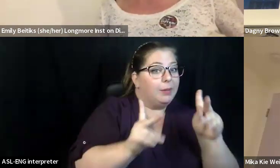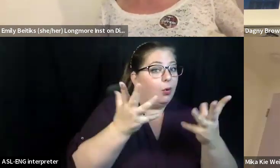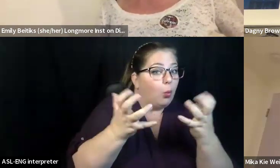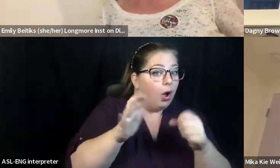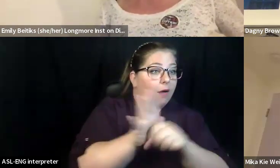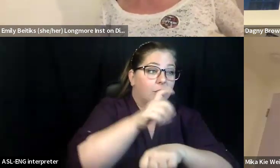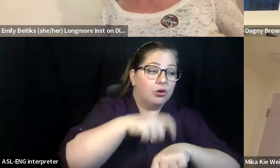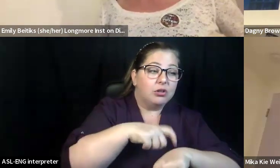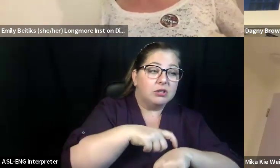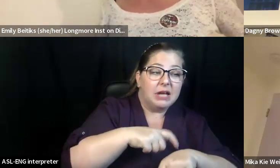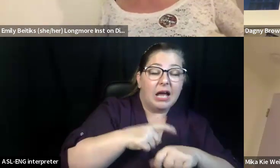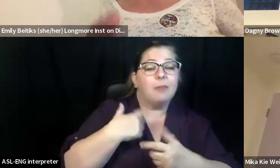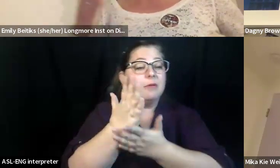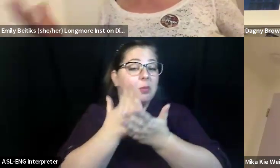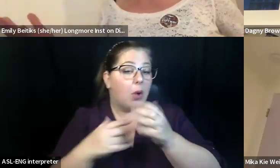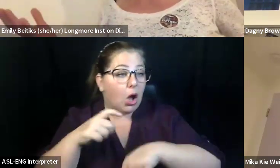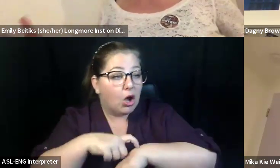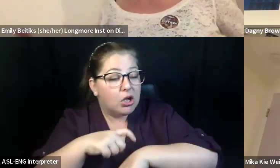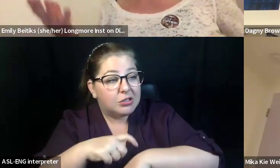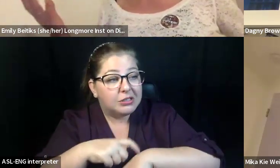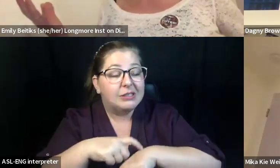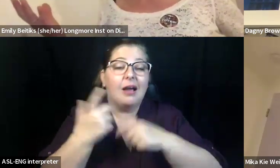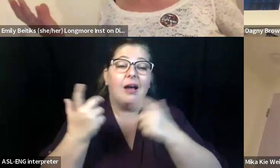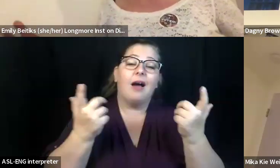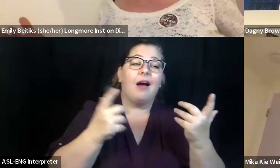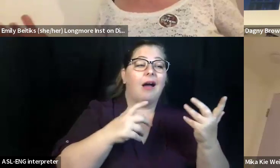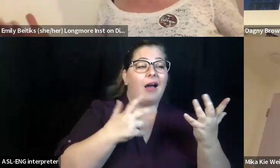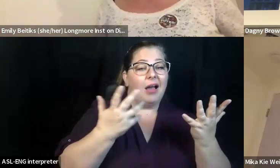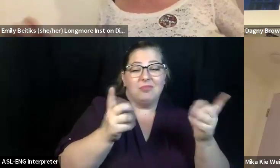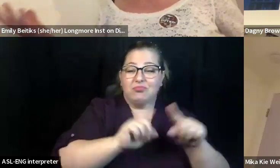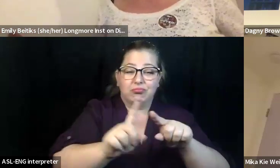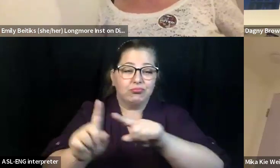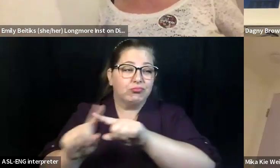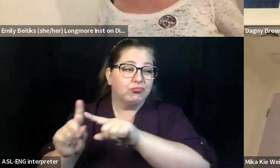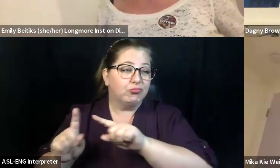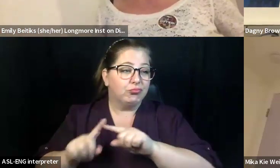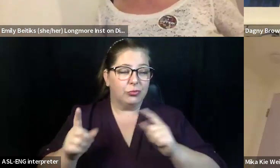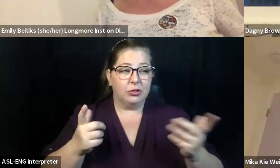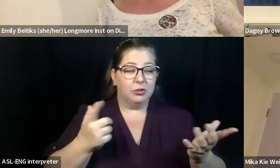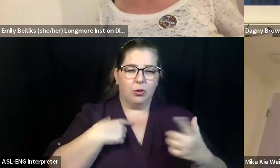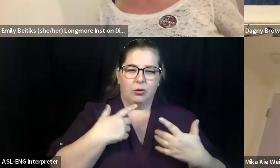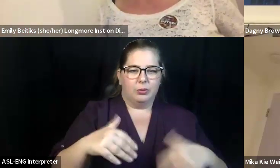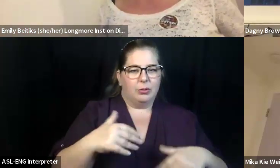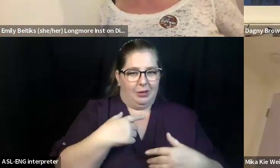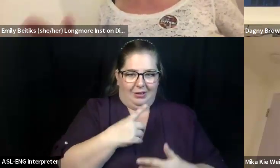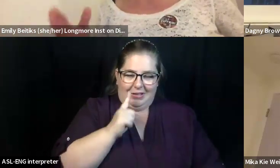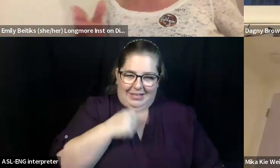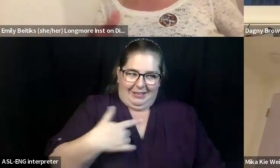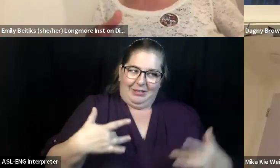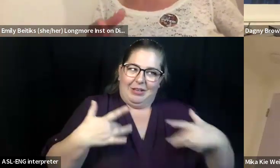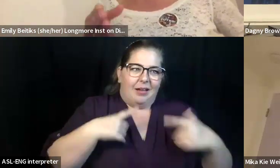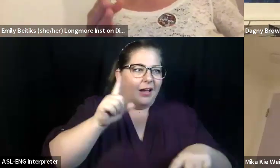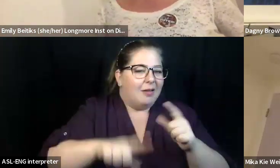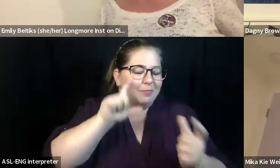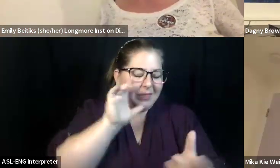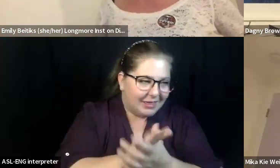uh, open recently, and I could not believe how incredibly, uh, qualified the applicant pool was. And it was because there are so